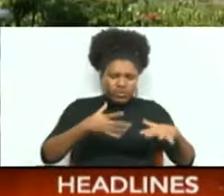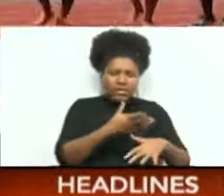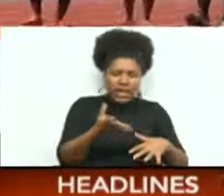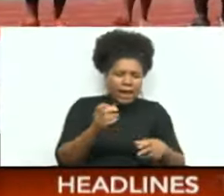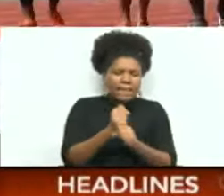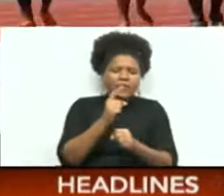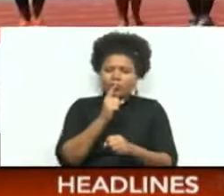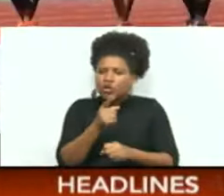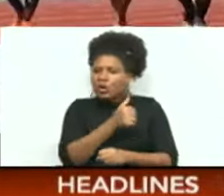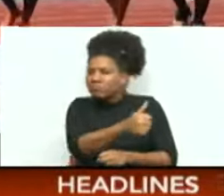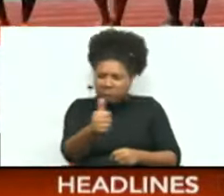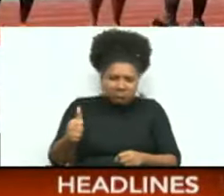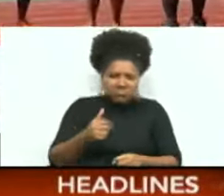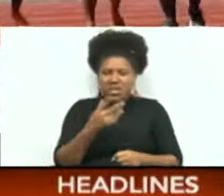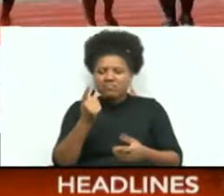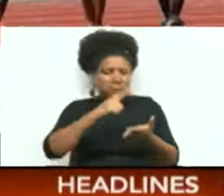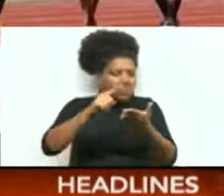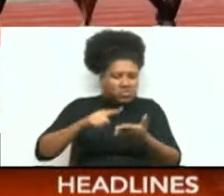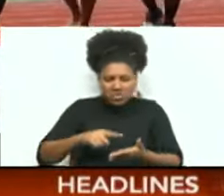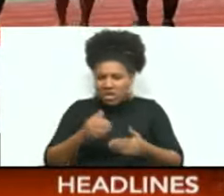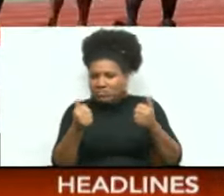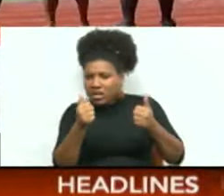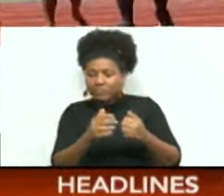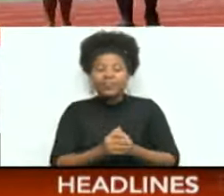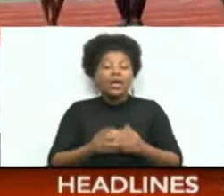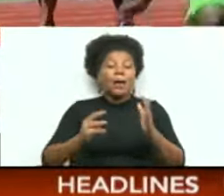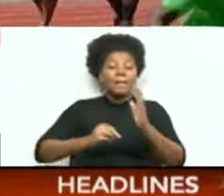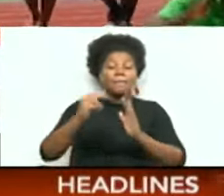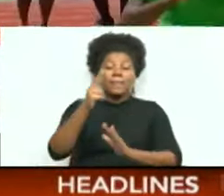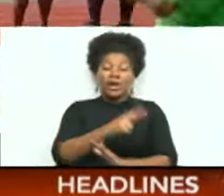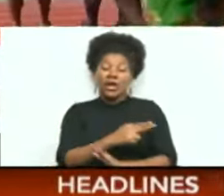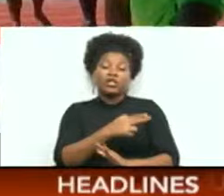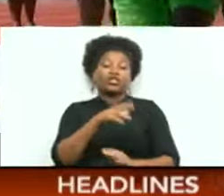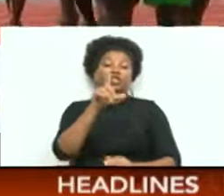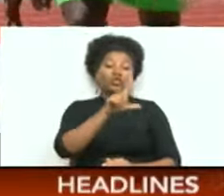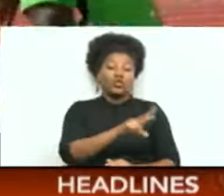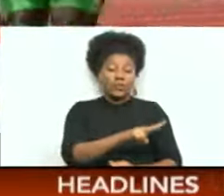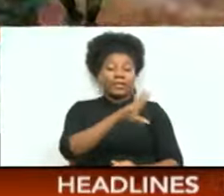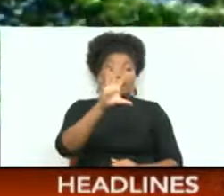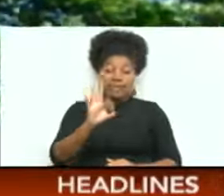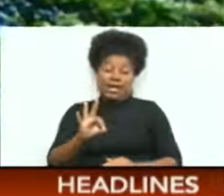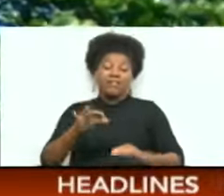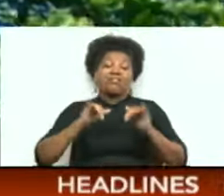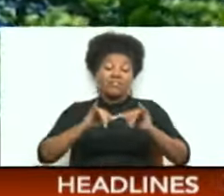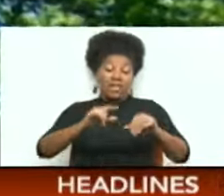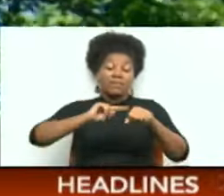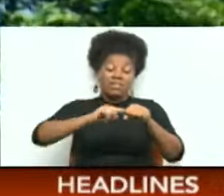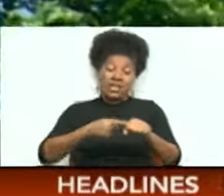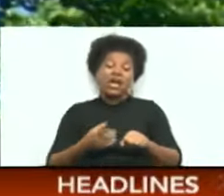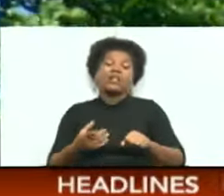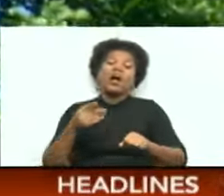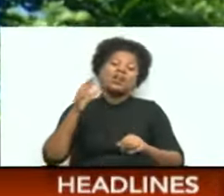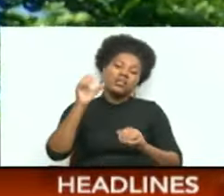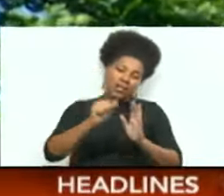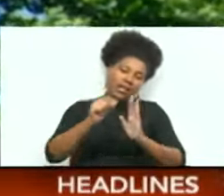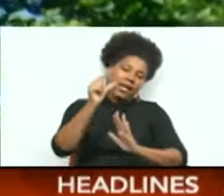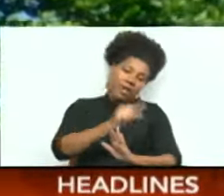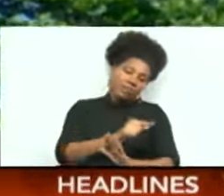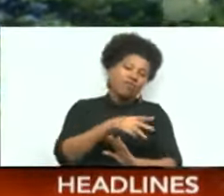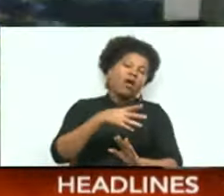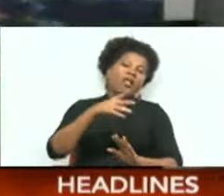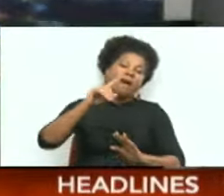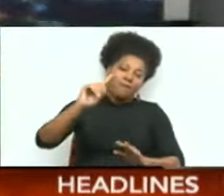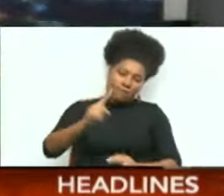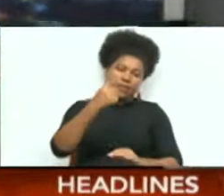everything... The Carifta Games will begin on March 29th and run until April 1st. Jassy Marique, CNC3 Sport,